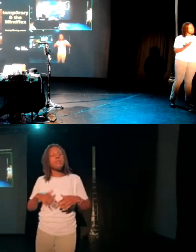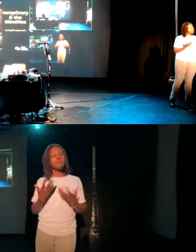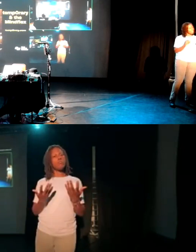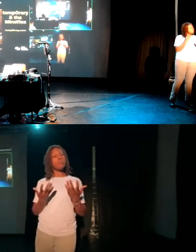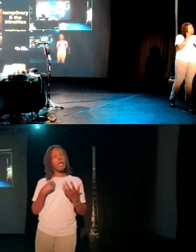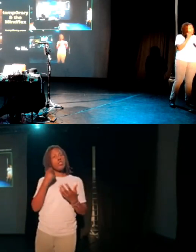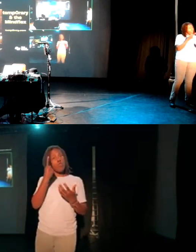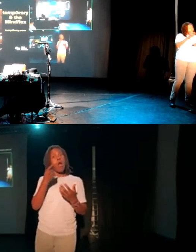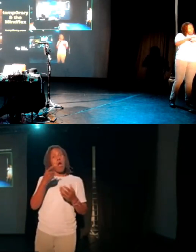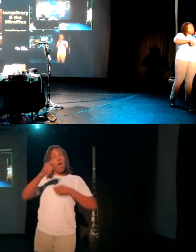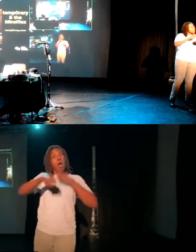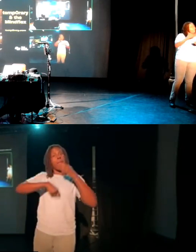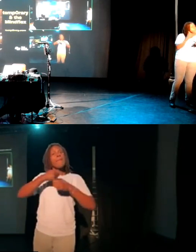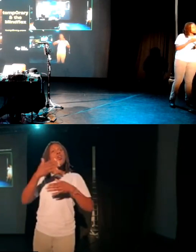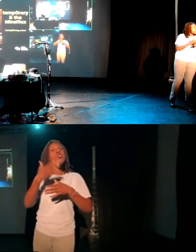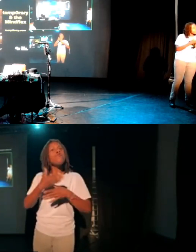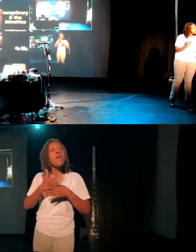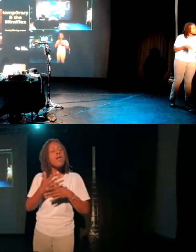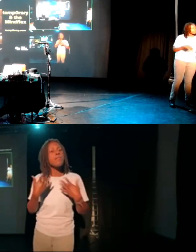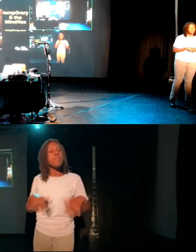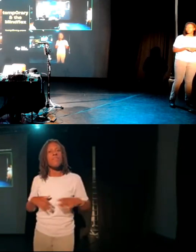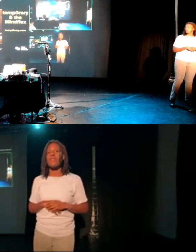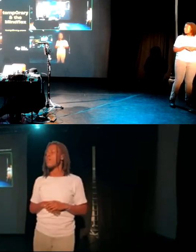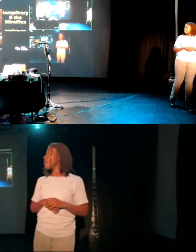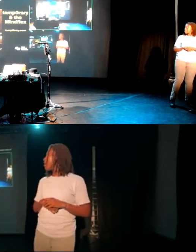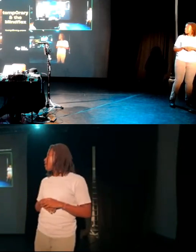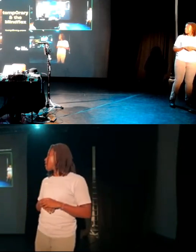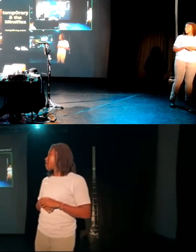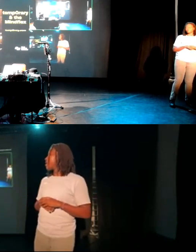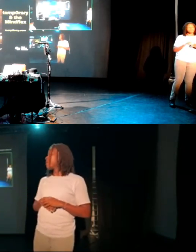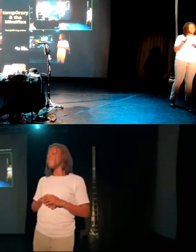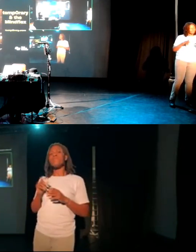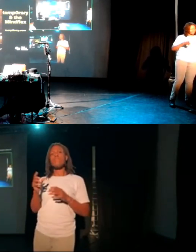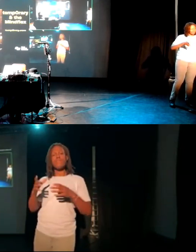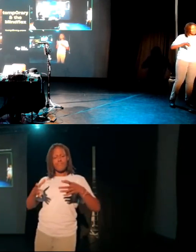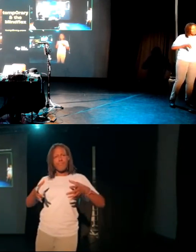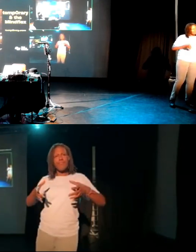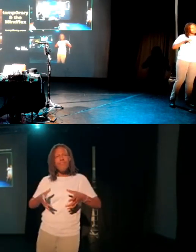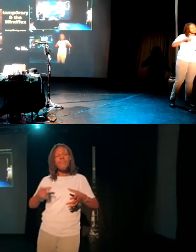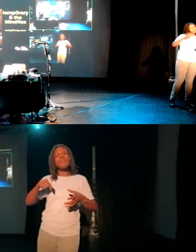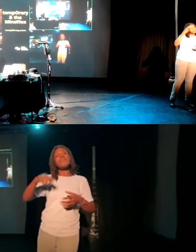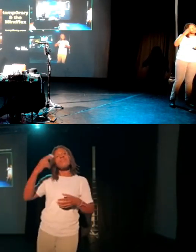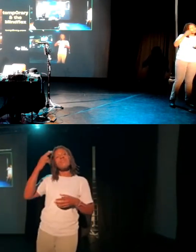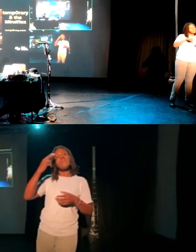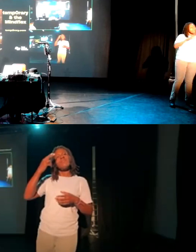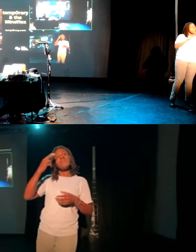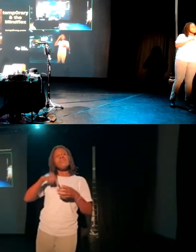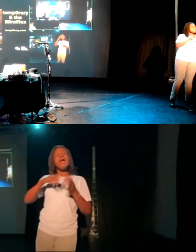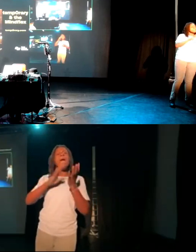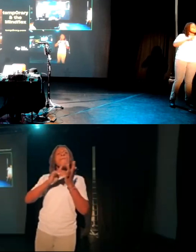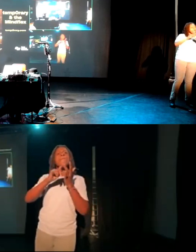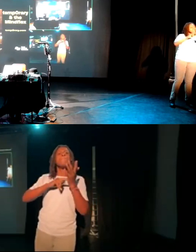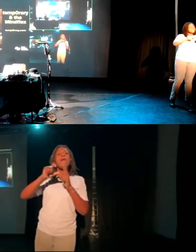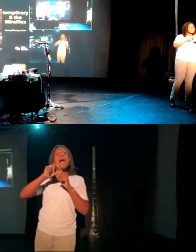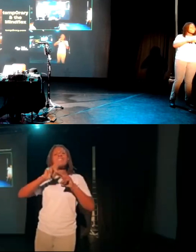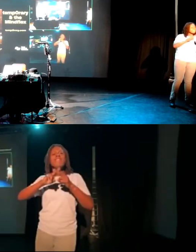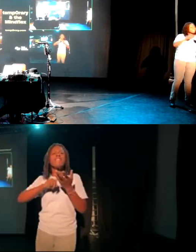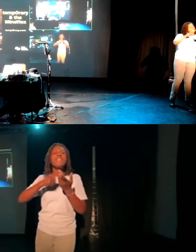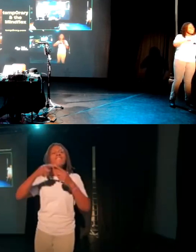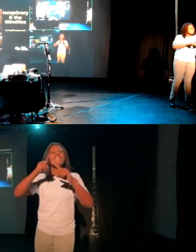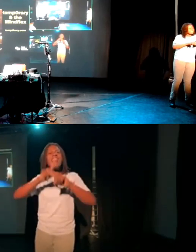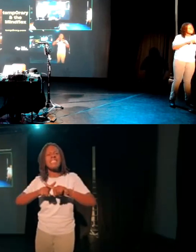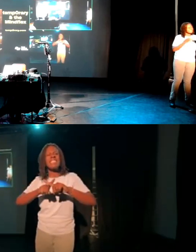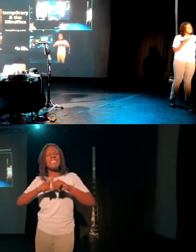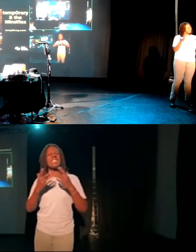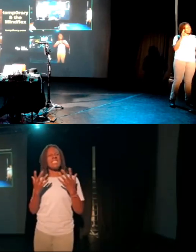I built a thing, I kind of hacked apart this thing. This is what the inside of a thing called a mind flex. What a mind flex does, this is one of the first things that I